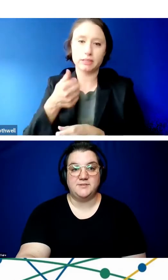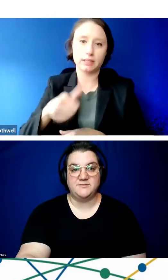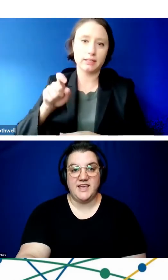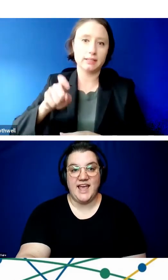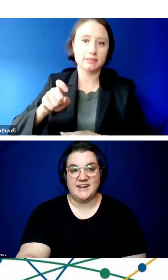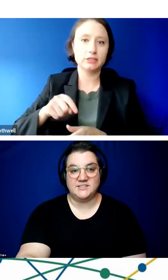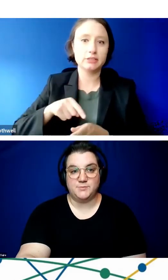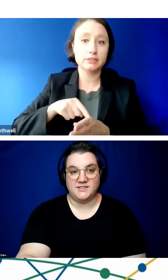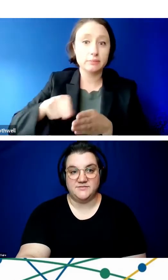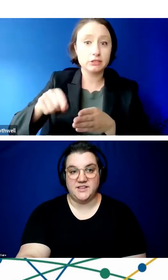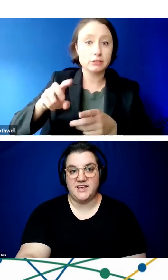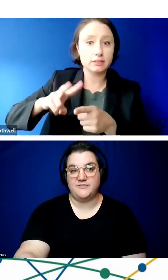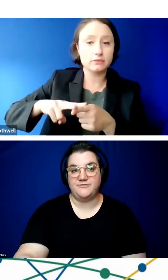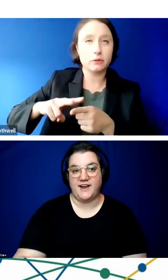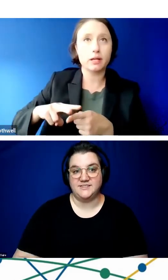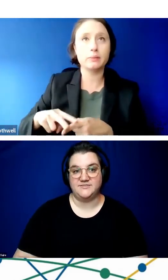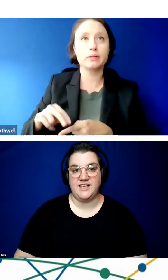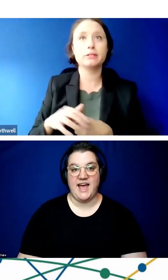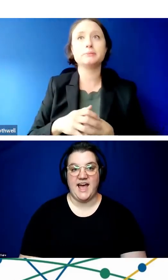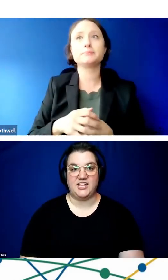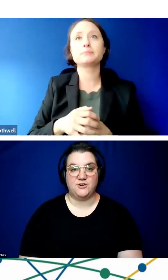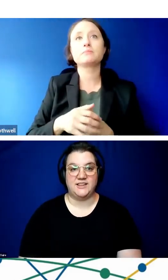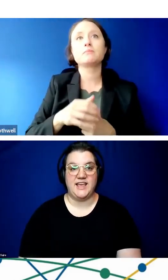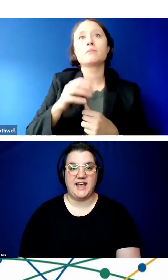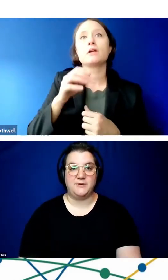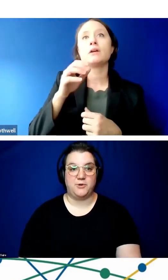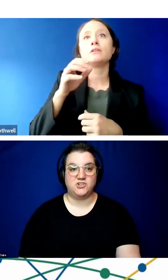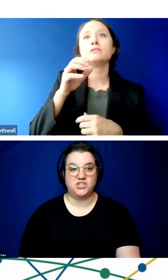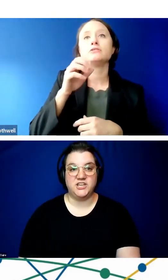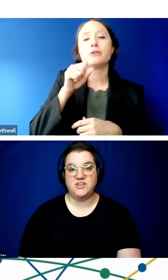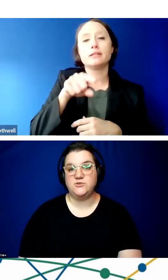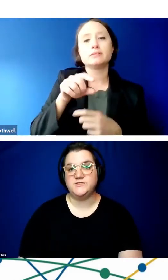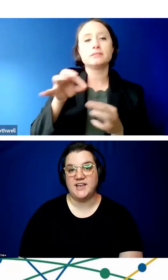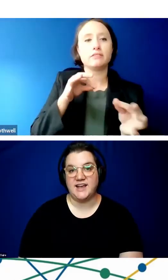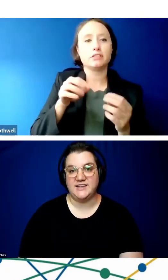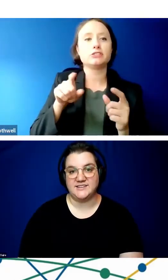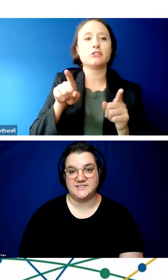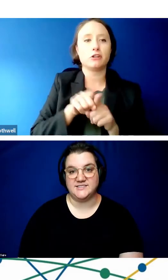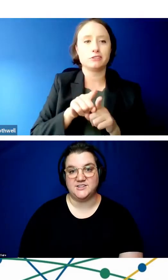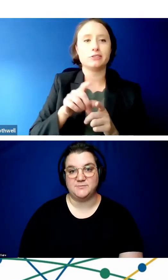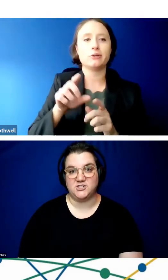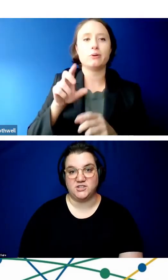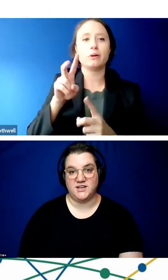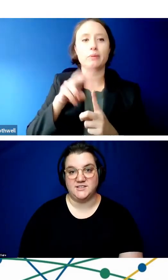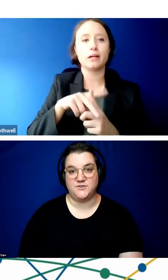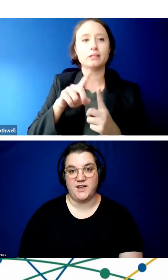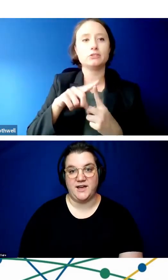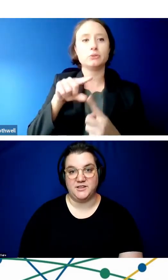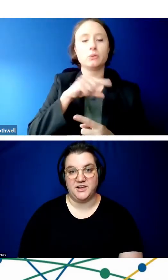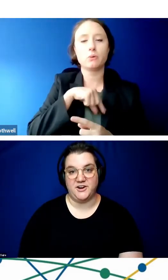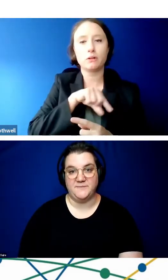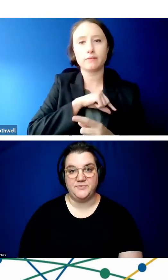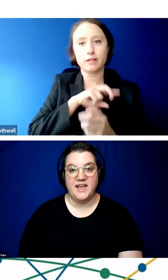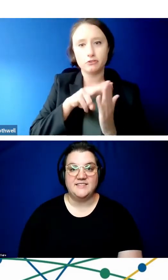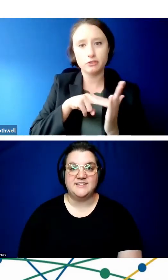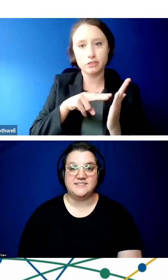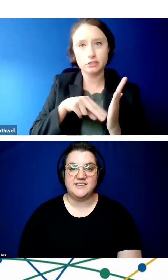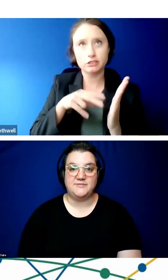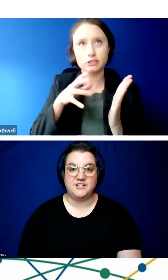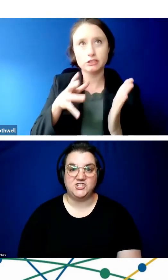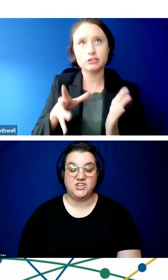receptively and expressively, effectively, accurately, and impartially using any necessary specialized vocabulary.